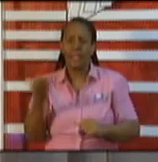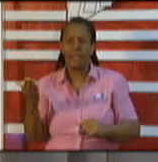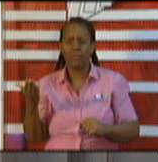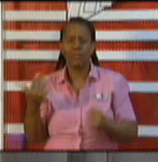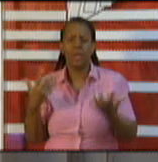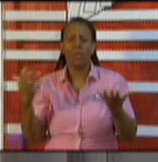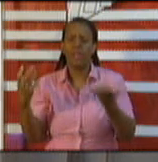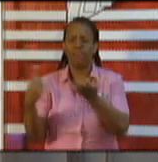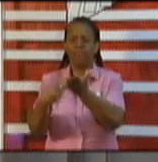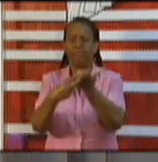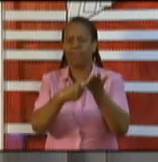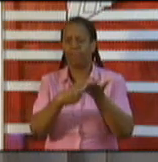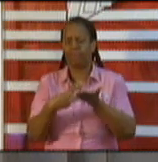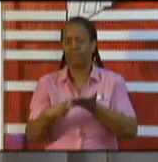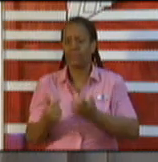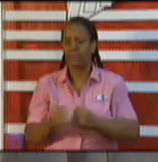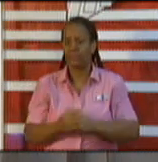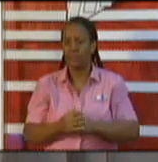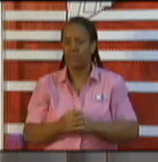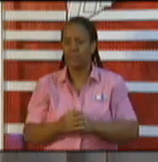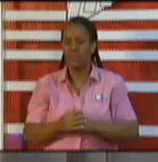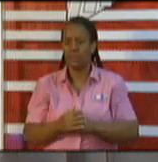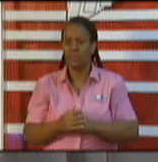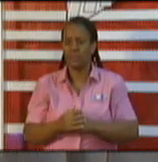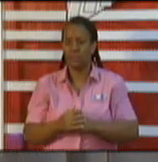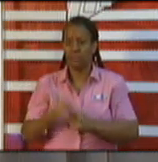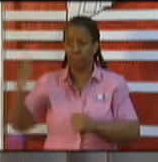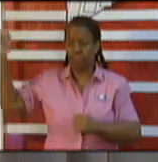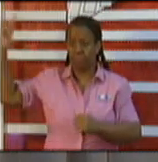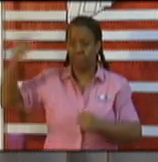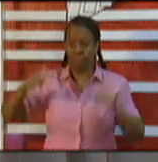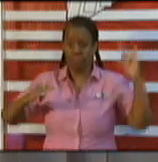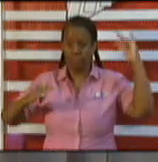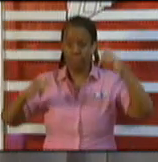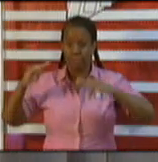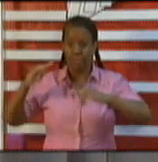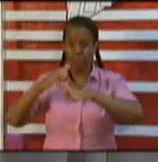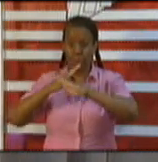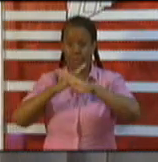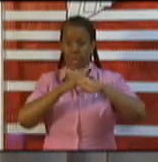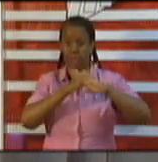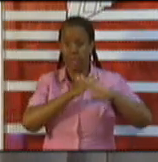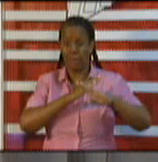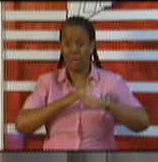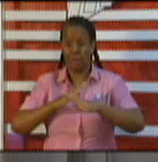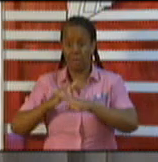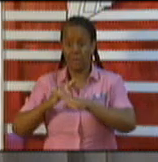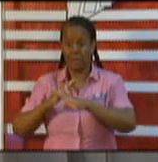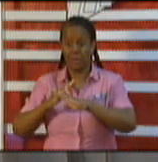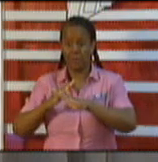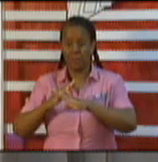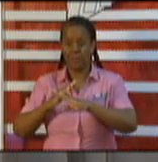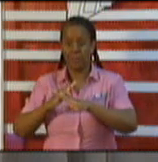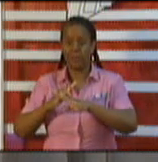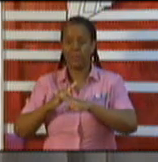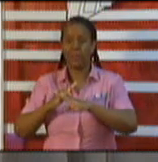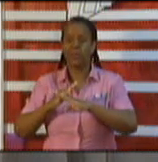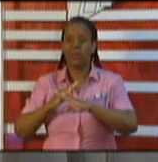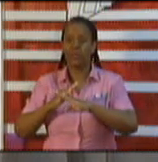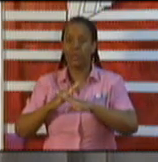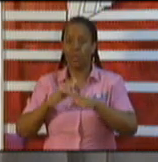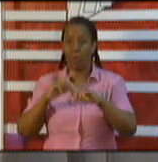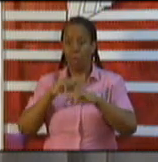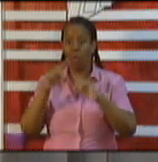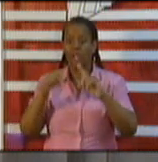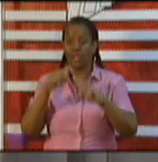to our borders. as you all are hopefully more than aware right now and to all of those who are looking on at other areas of the world, they always message